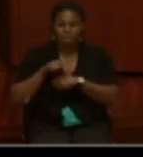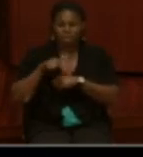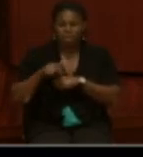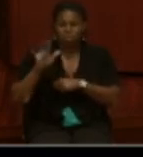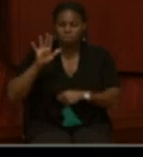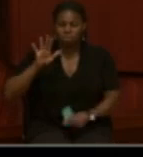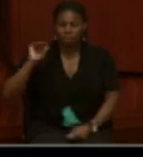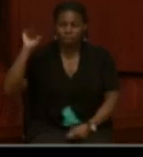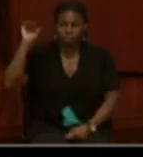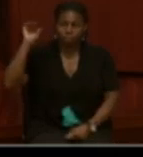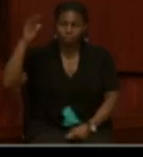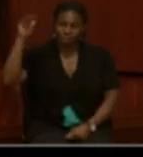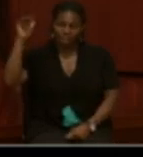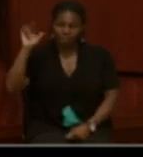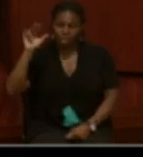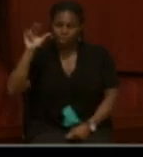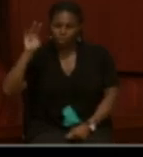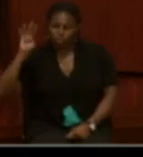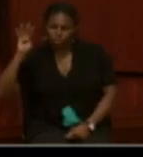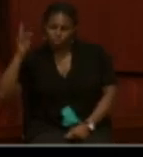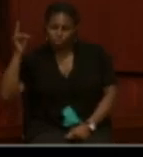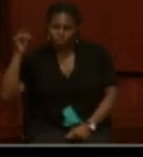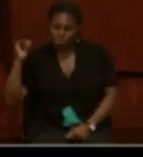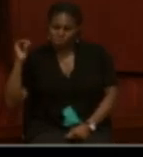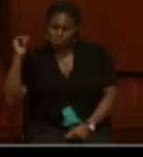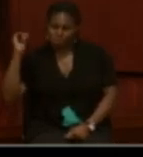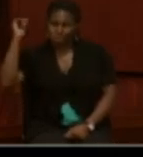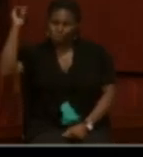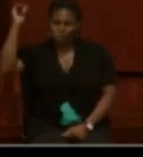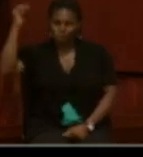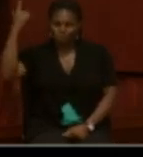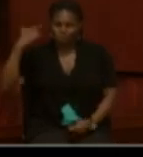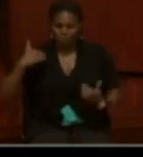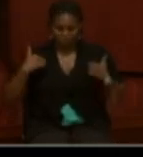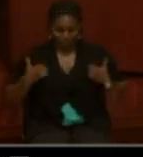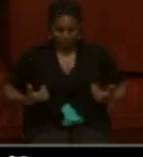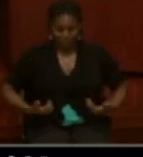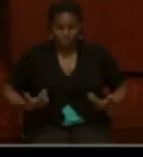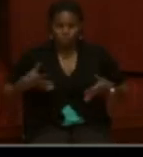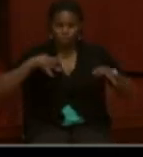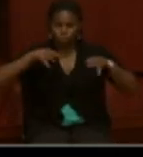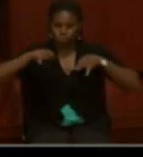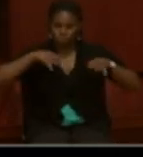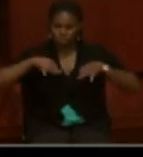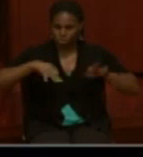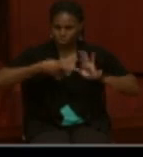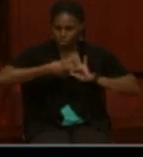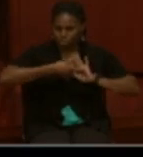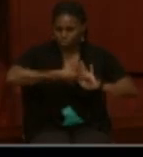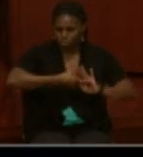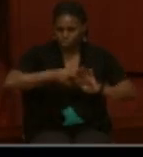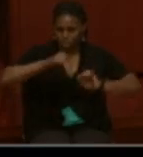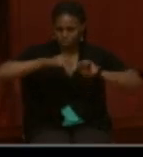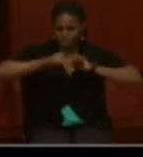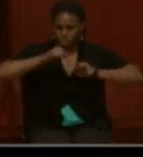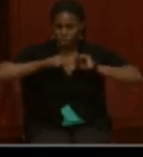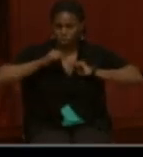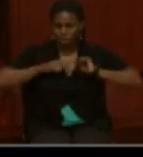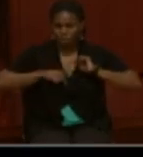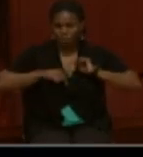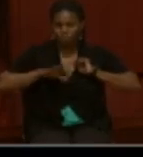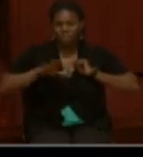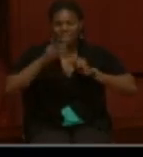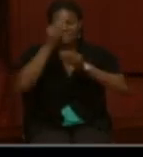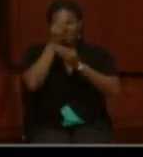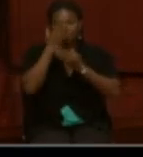'5 3⁄4 inches tall. So other than the physical description, just to circle back, the